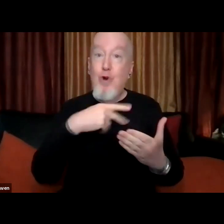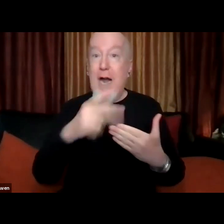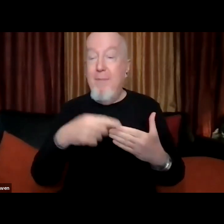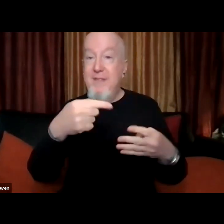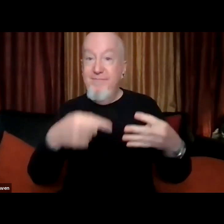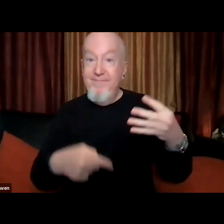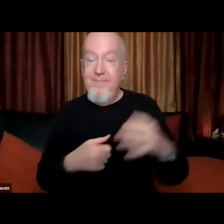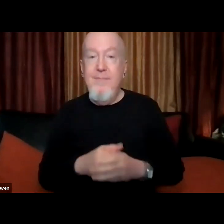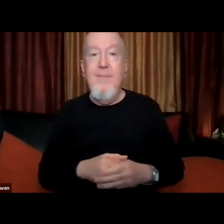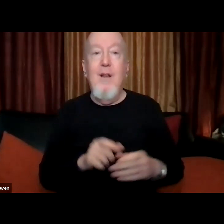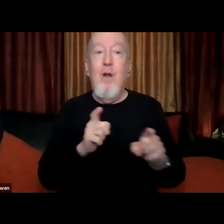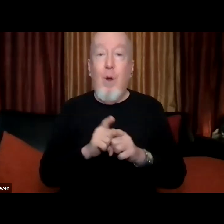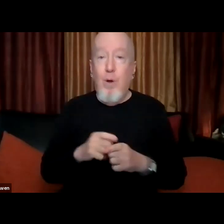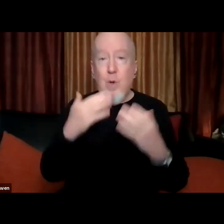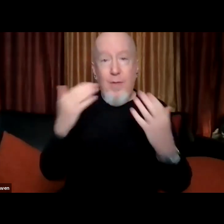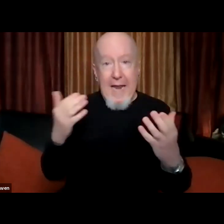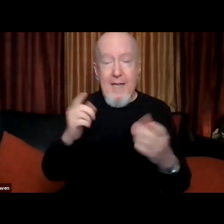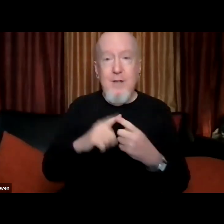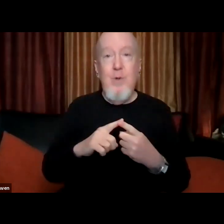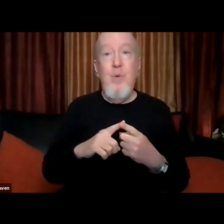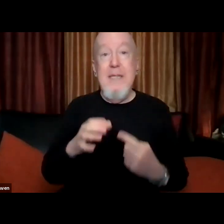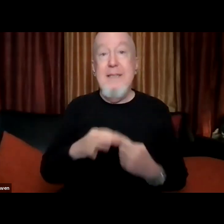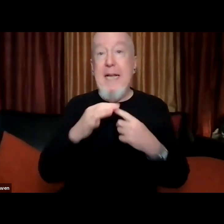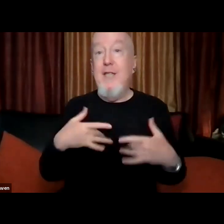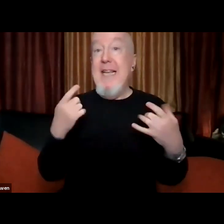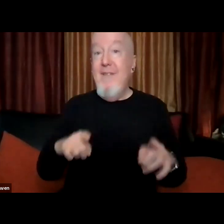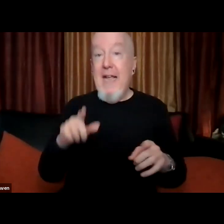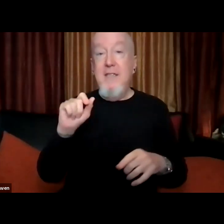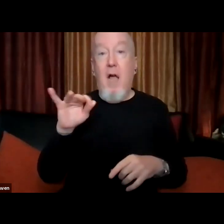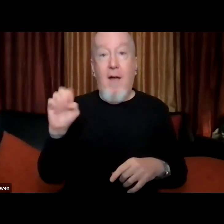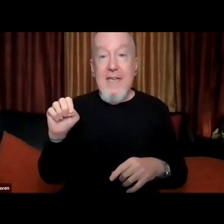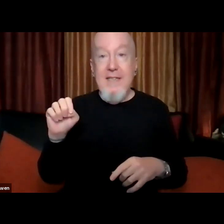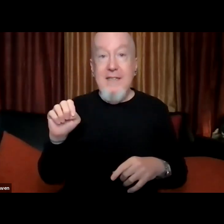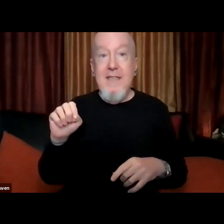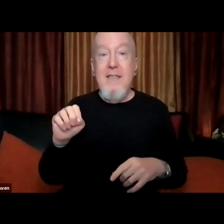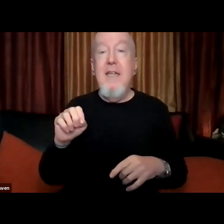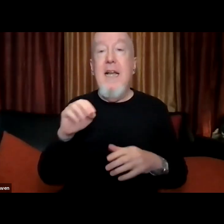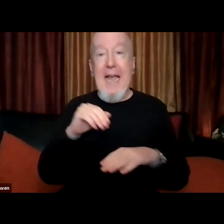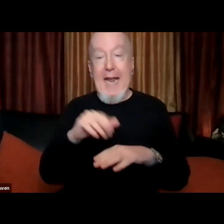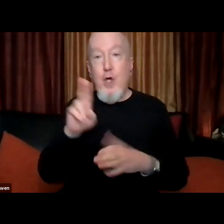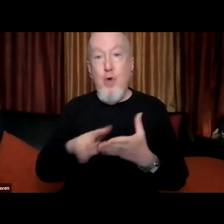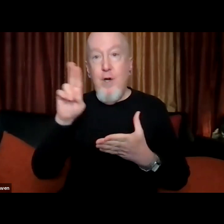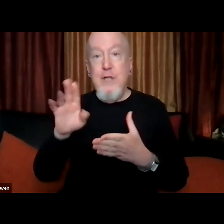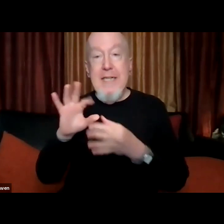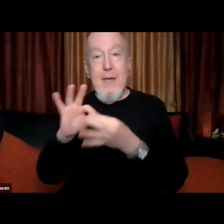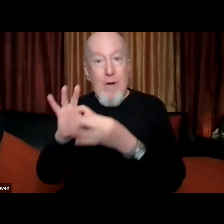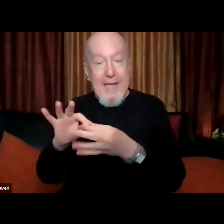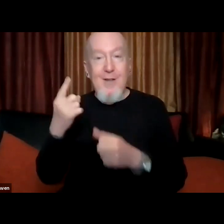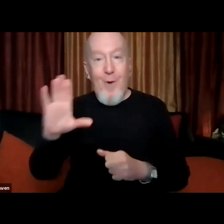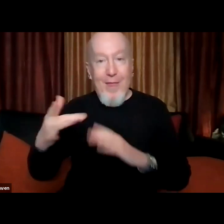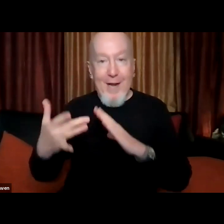we also want to thank the special events office at university relations for their technical